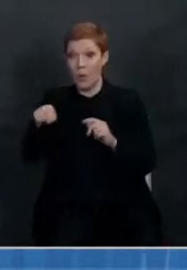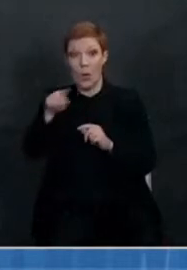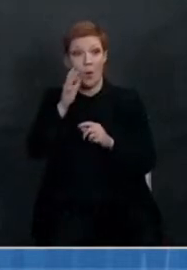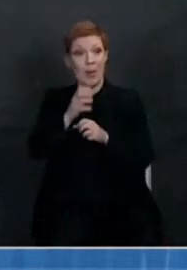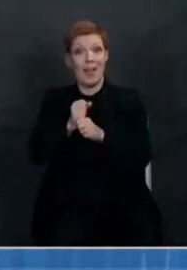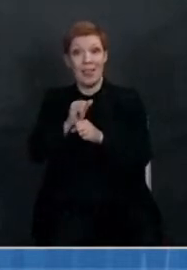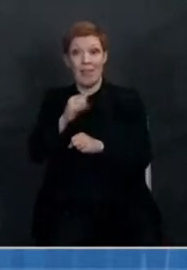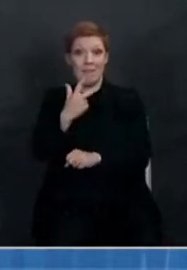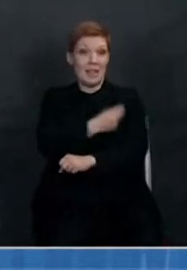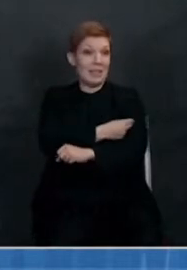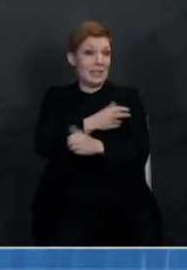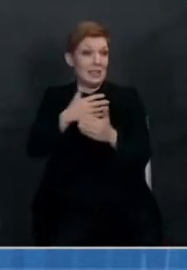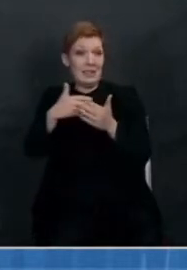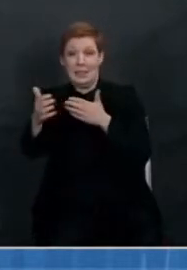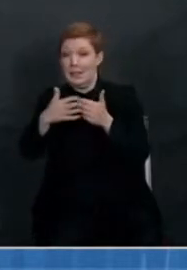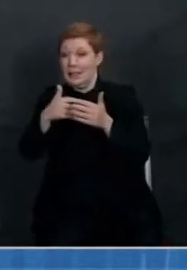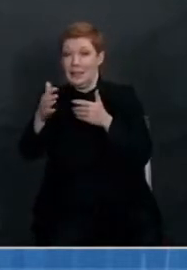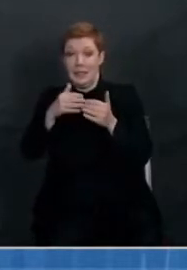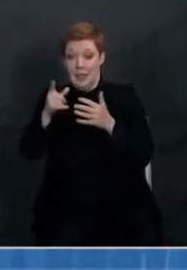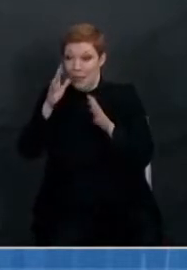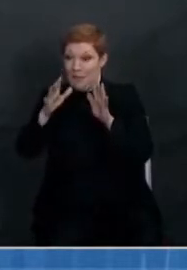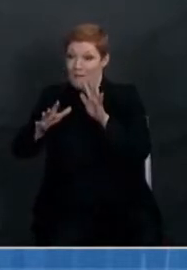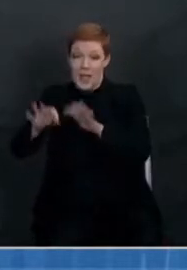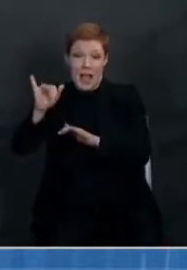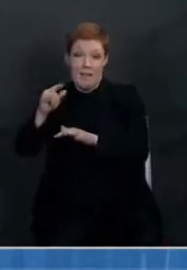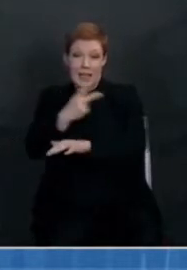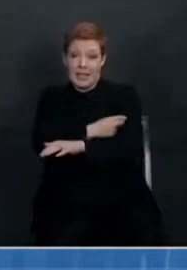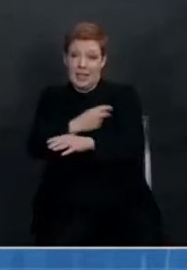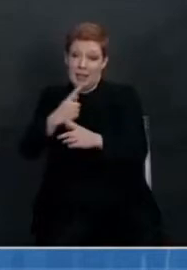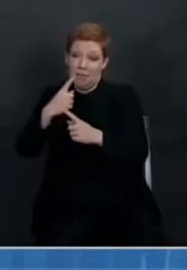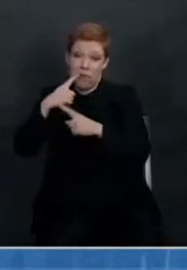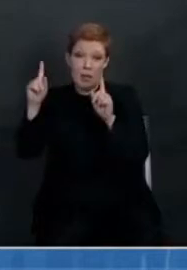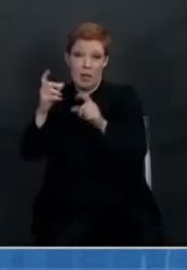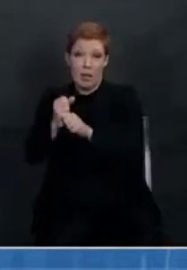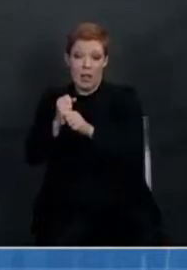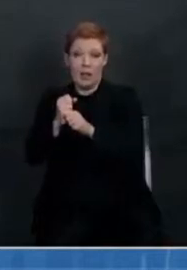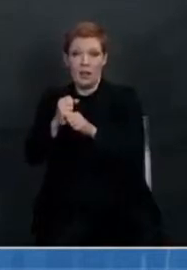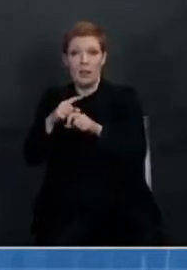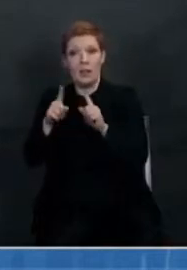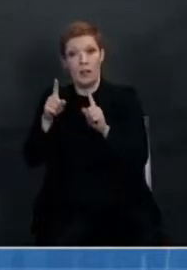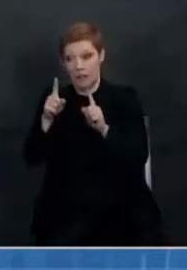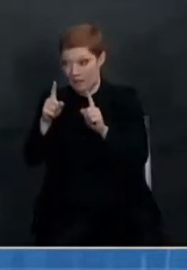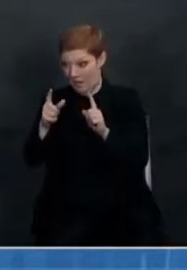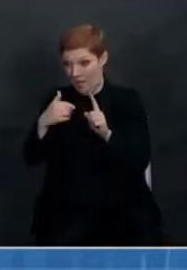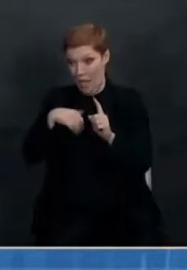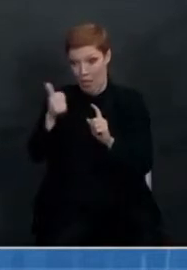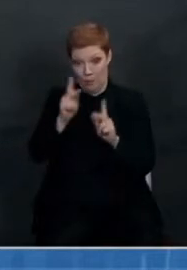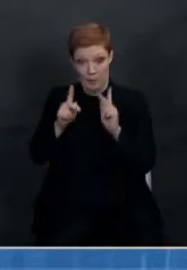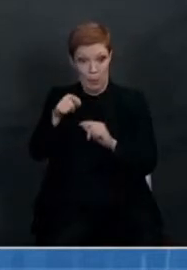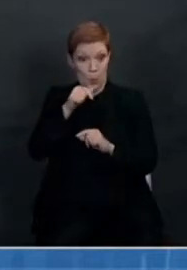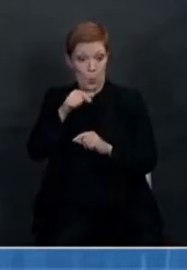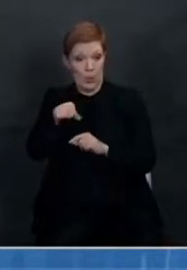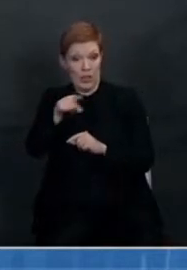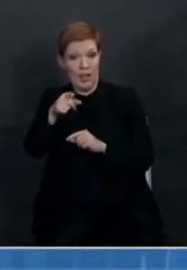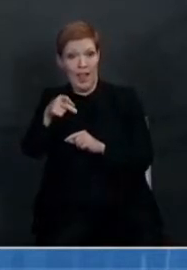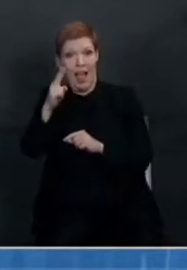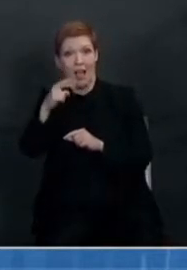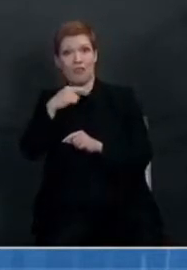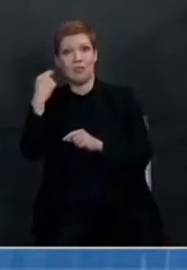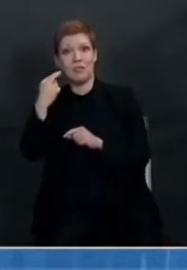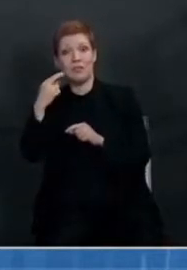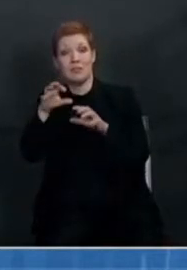no matter how difficult it is. There are many other people in this country who are at greater risk of hospitalization and death, as Dr. Nunez Smith pointed out,